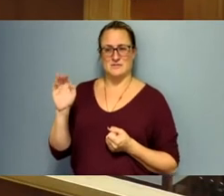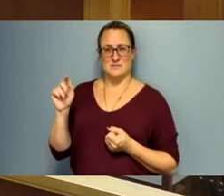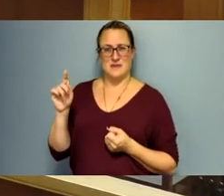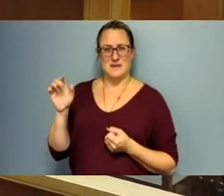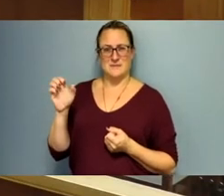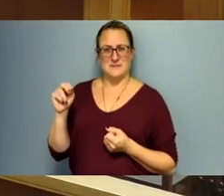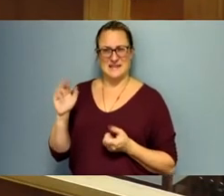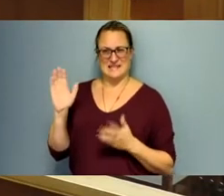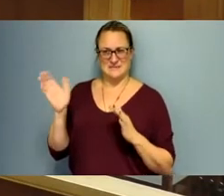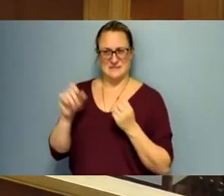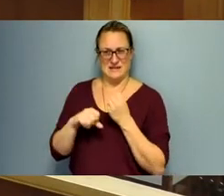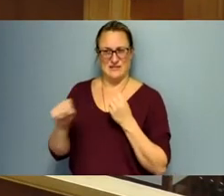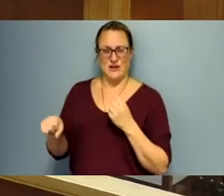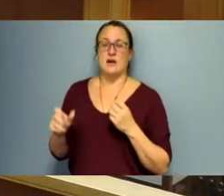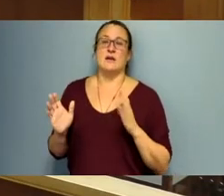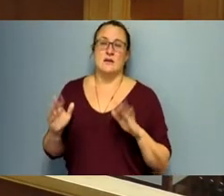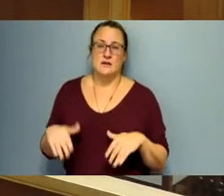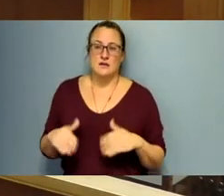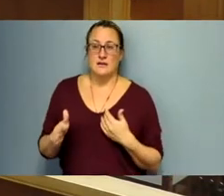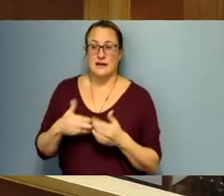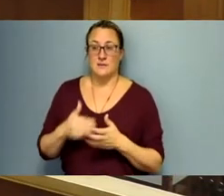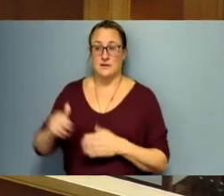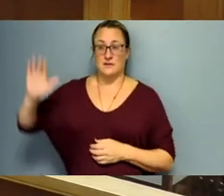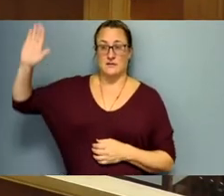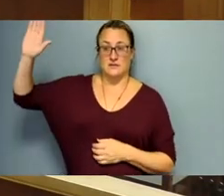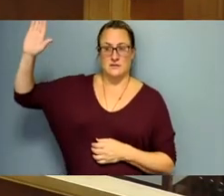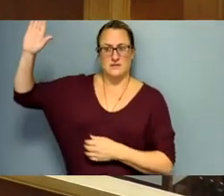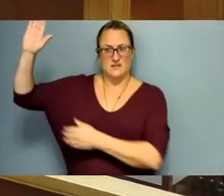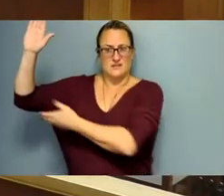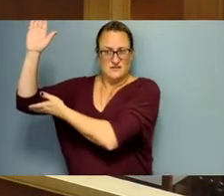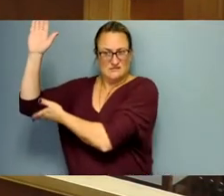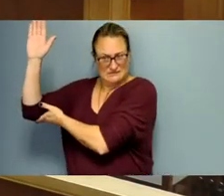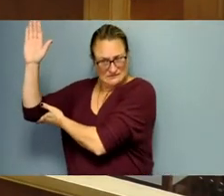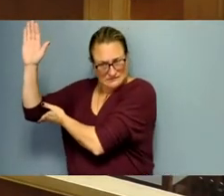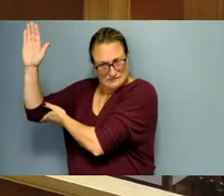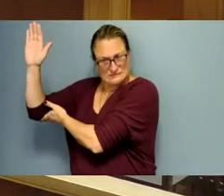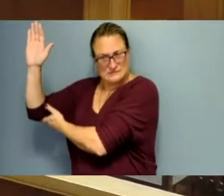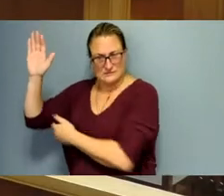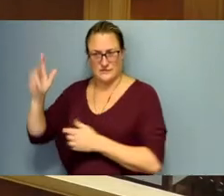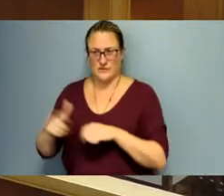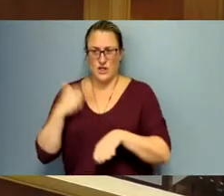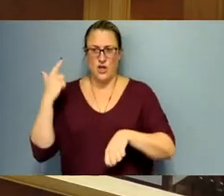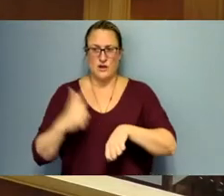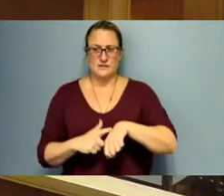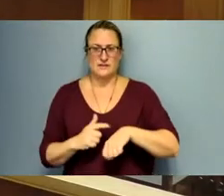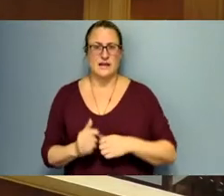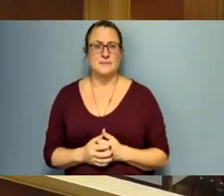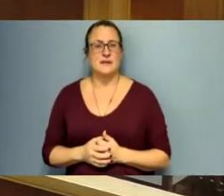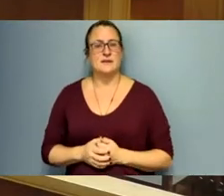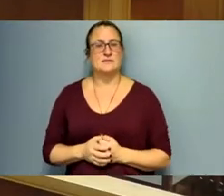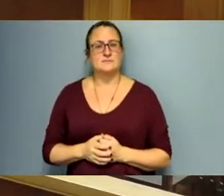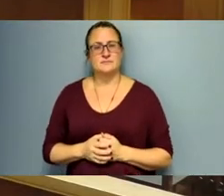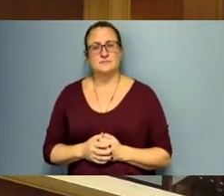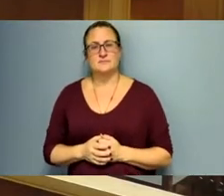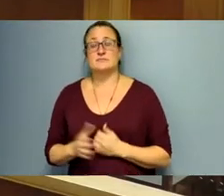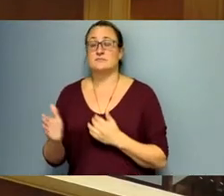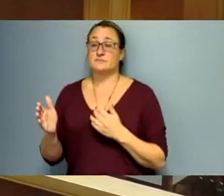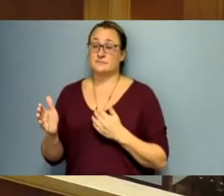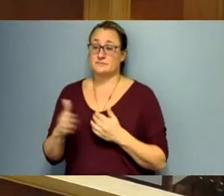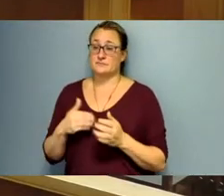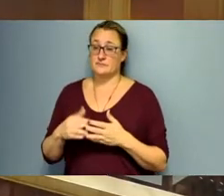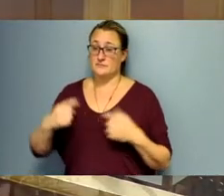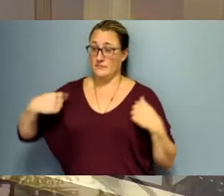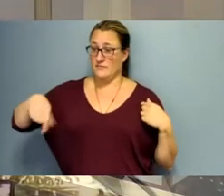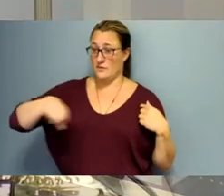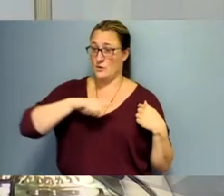awfully long long so you had to keep your hand up a lot longer than we did but um you know we took an oath all of